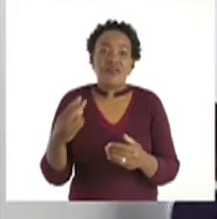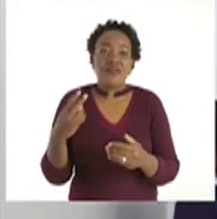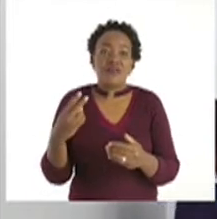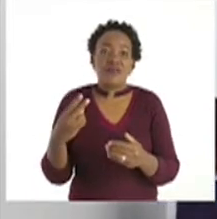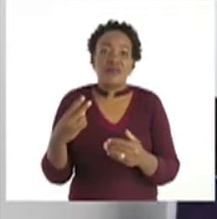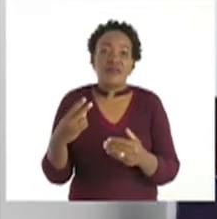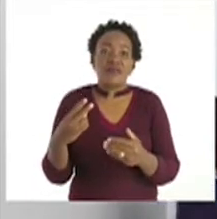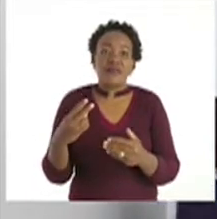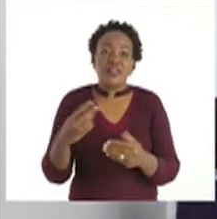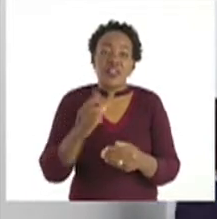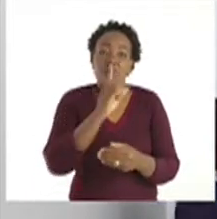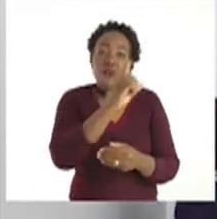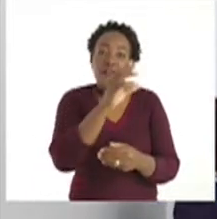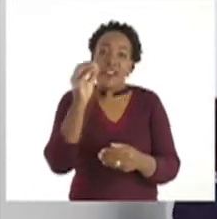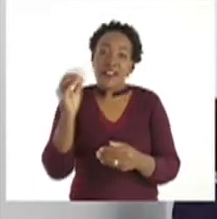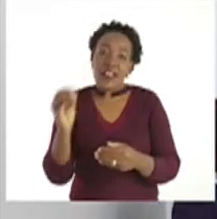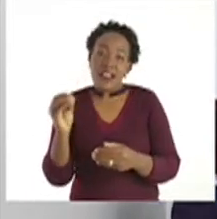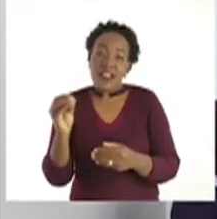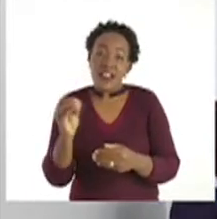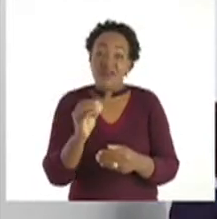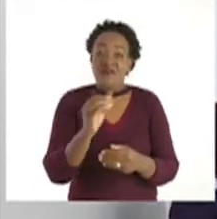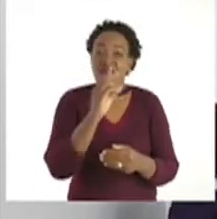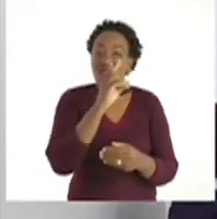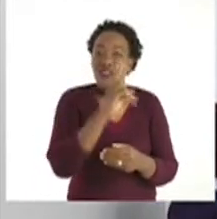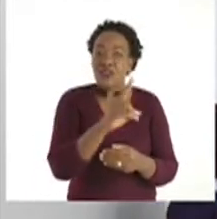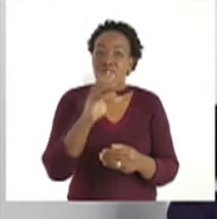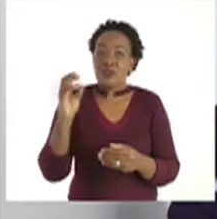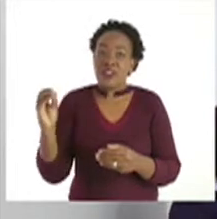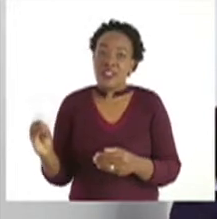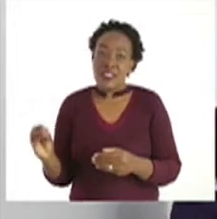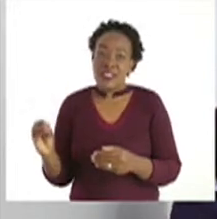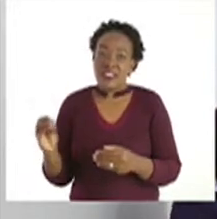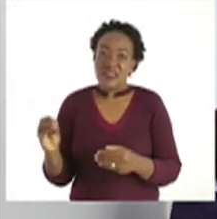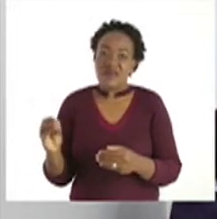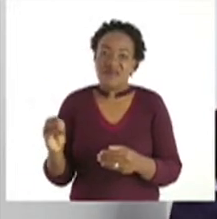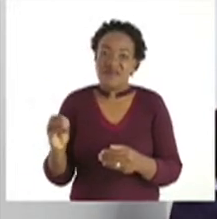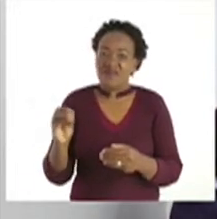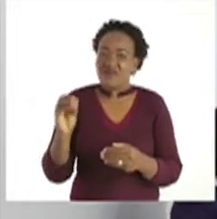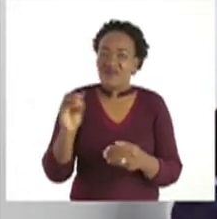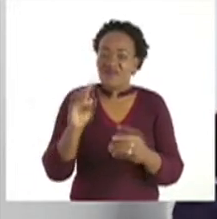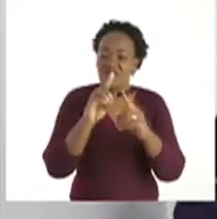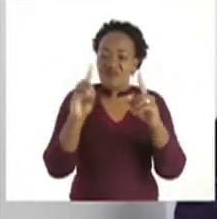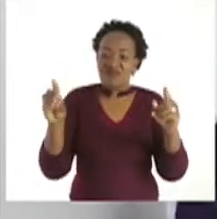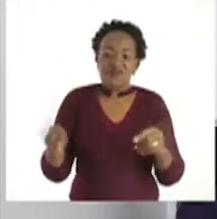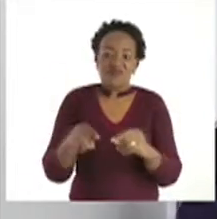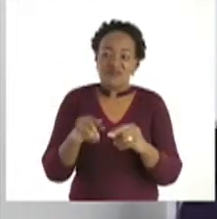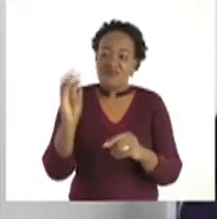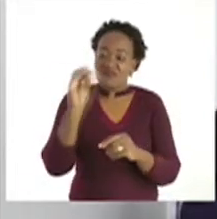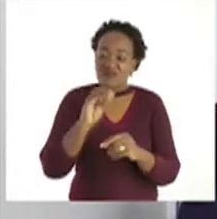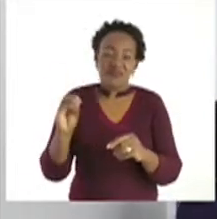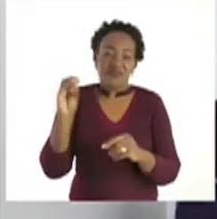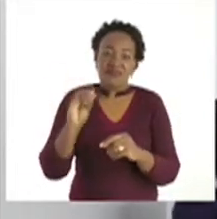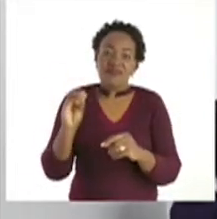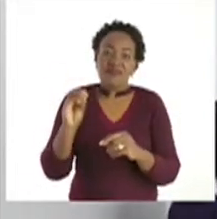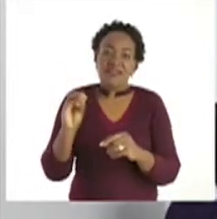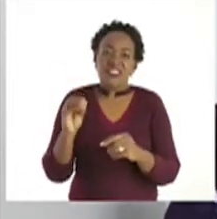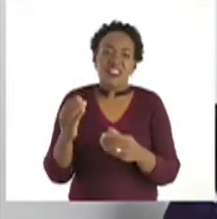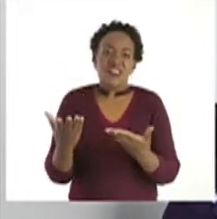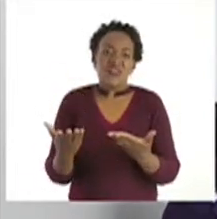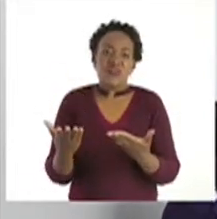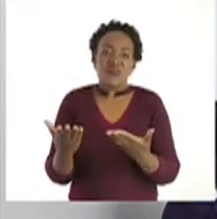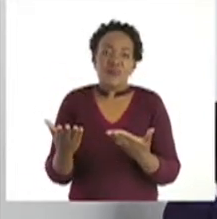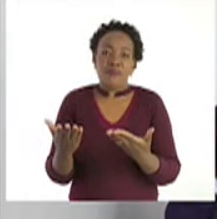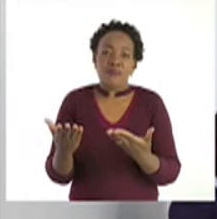We have the 10, we have the 20, and this number is missing. So it